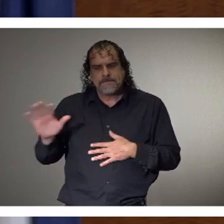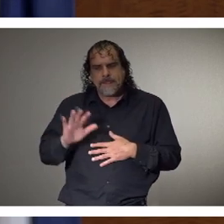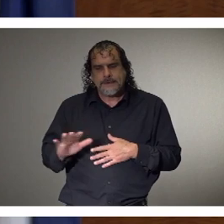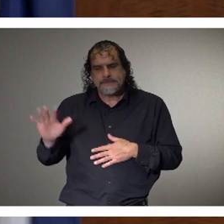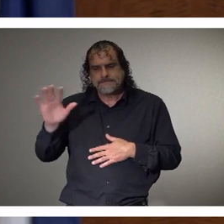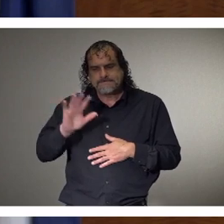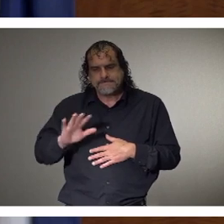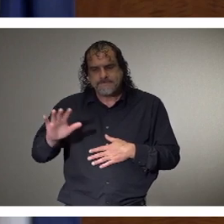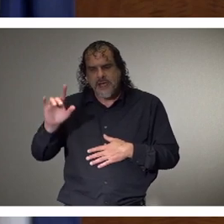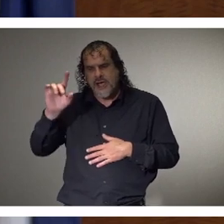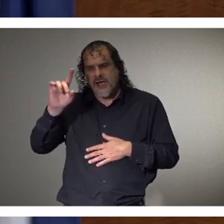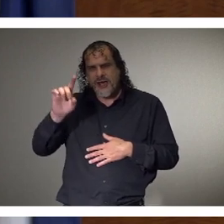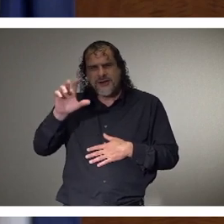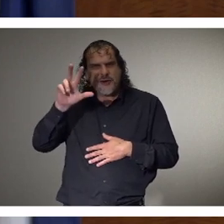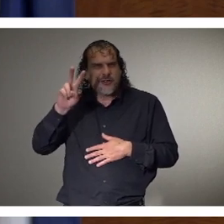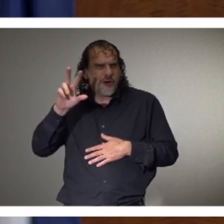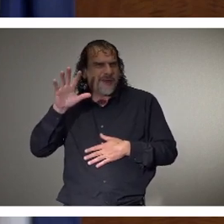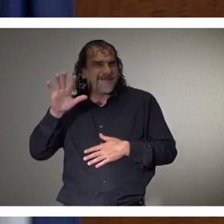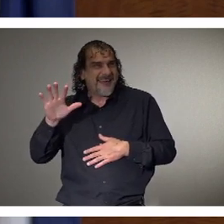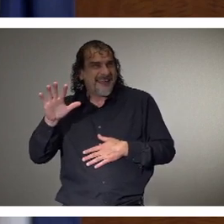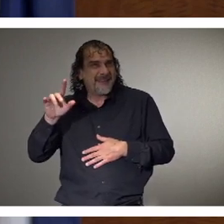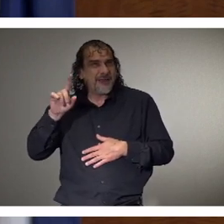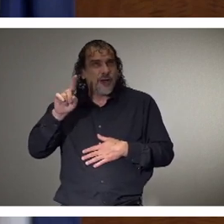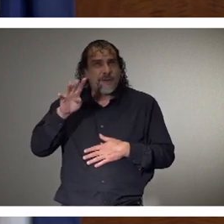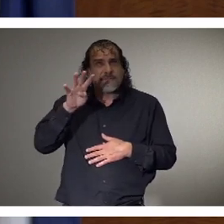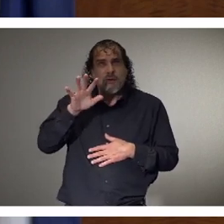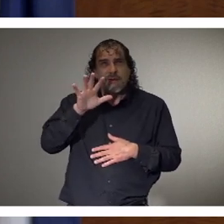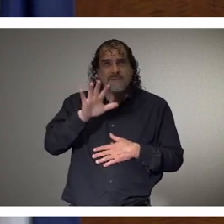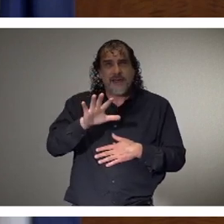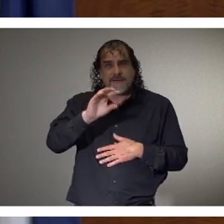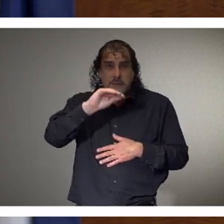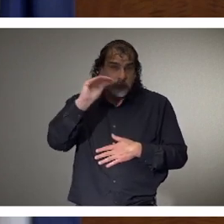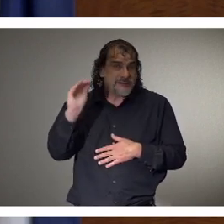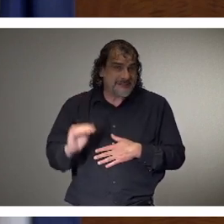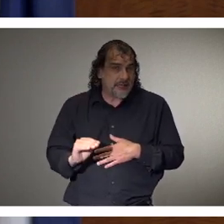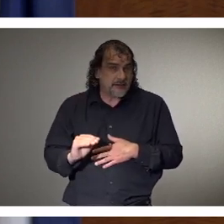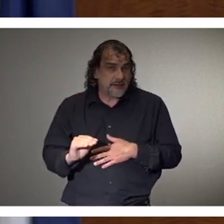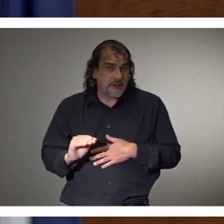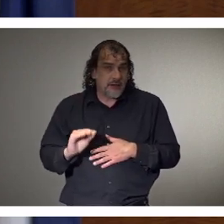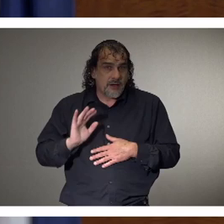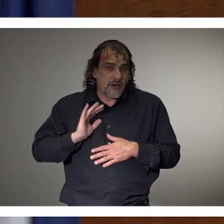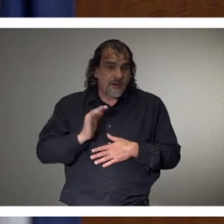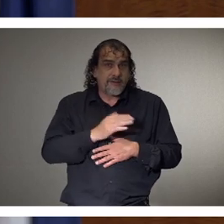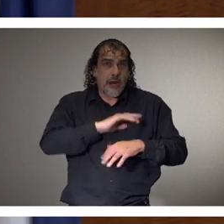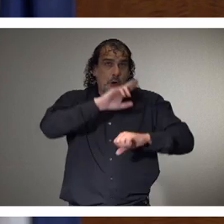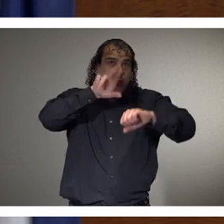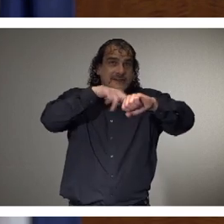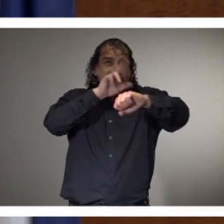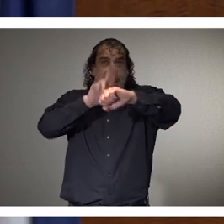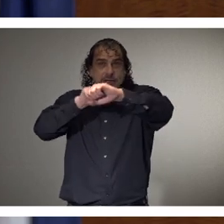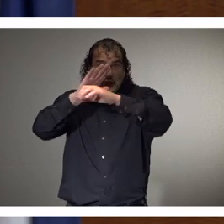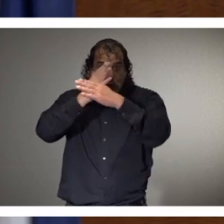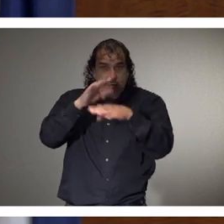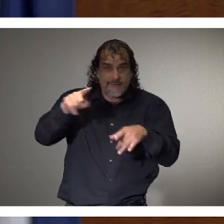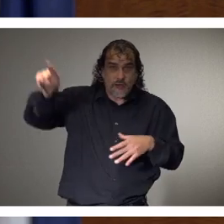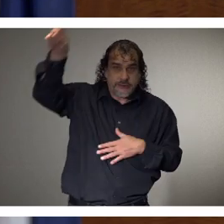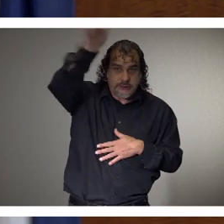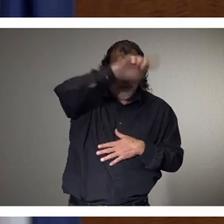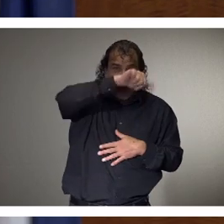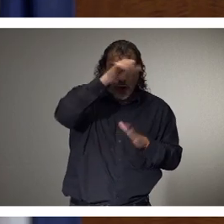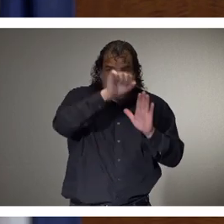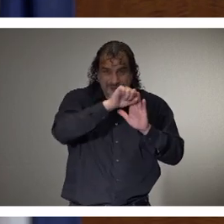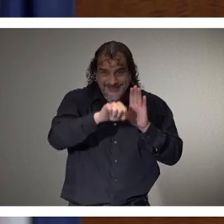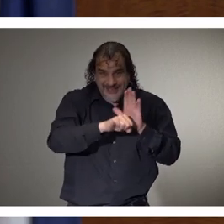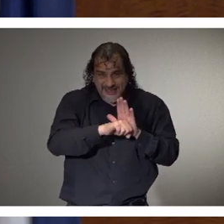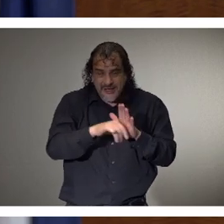135 to 145, 150% of the national average in terms of the fact that we had tested